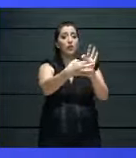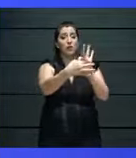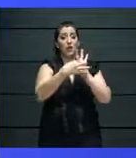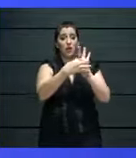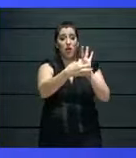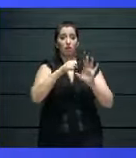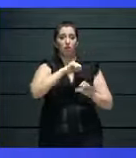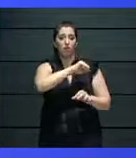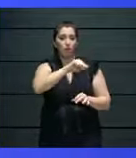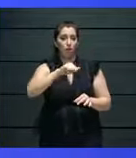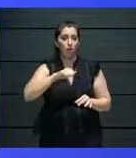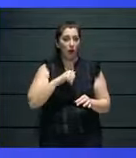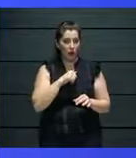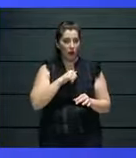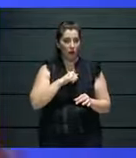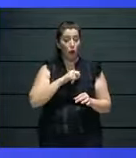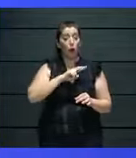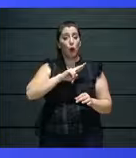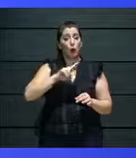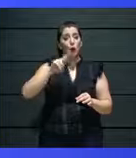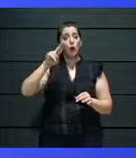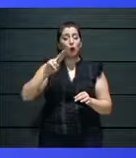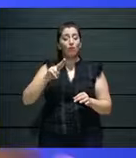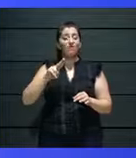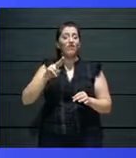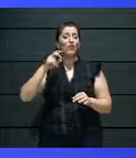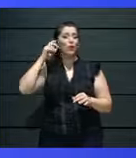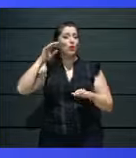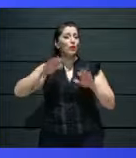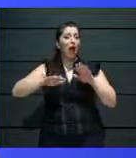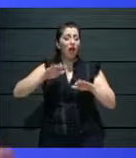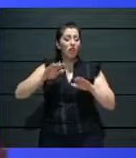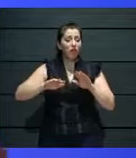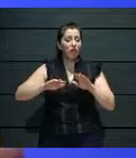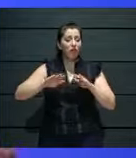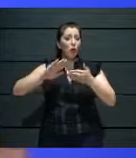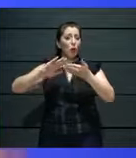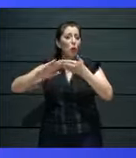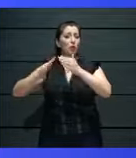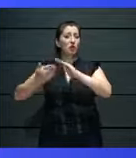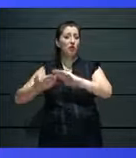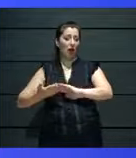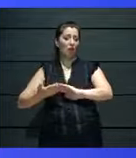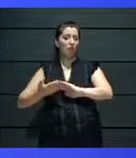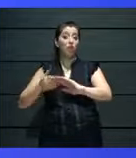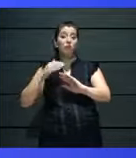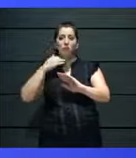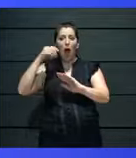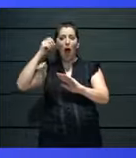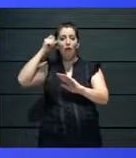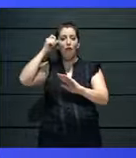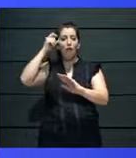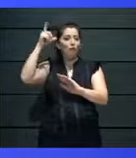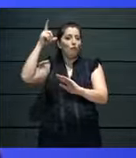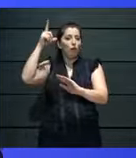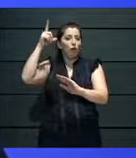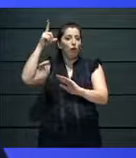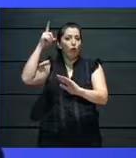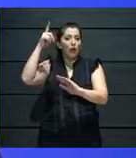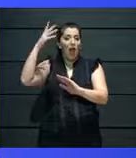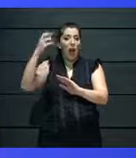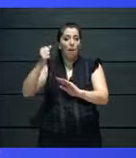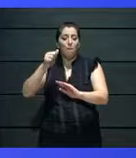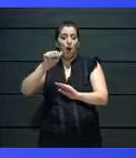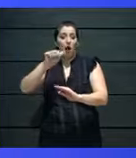even the community itself is not aware sometimes of the funding available in the Arts Council Malta, which is another thing.